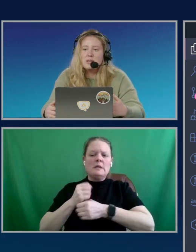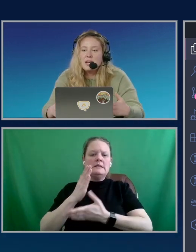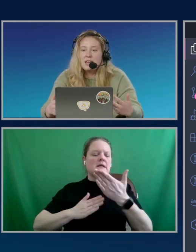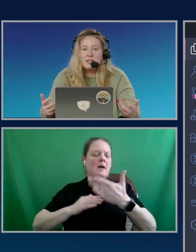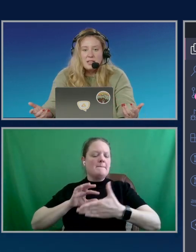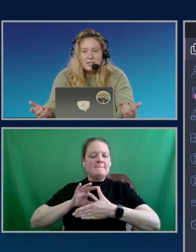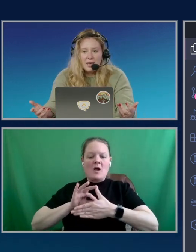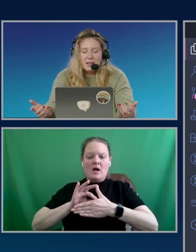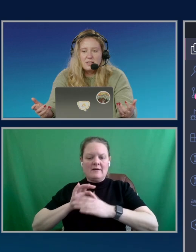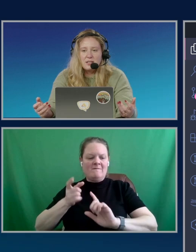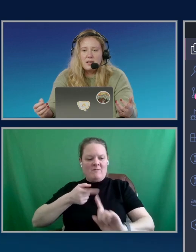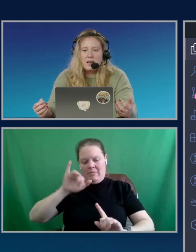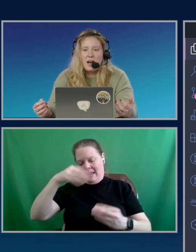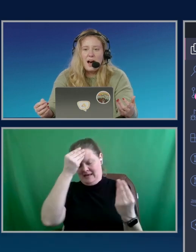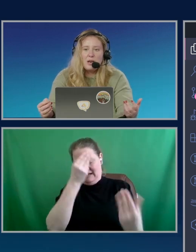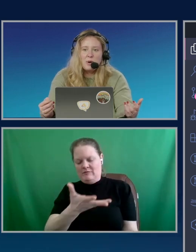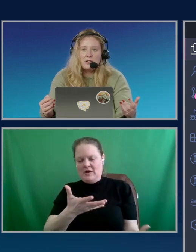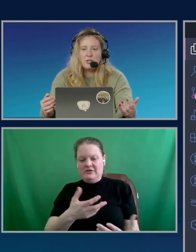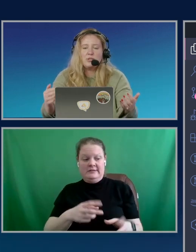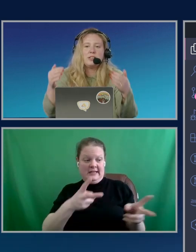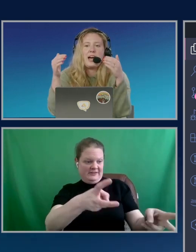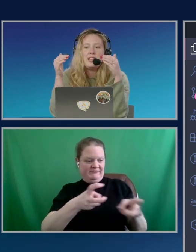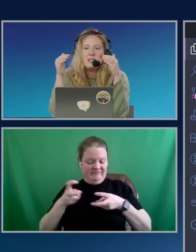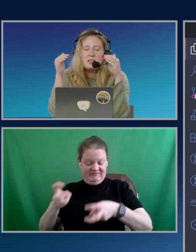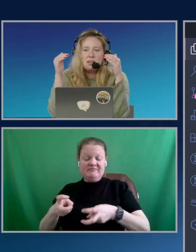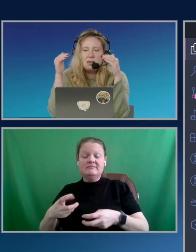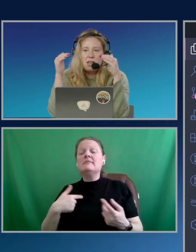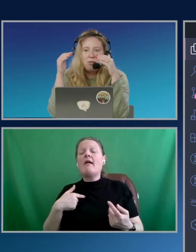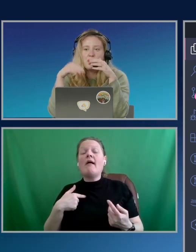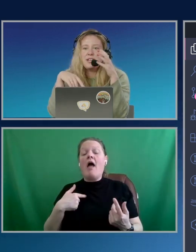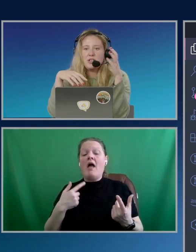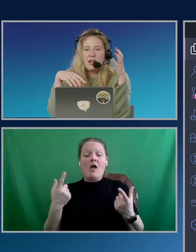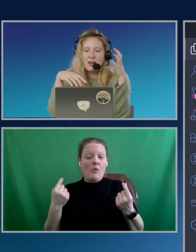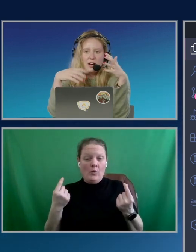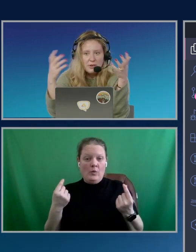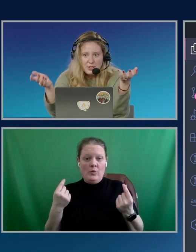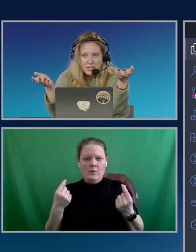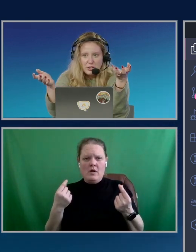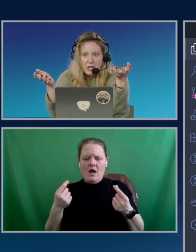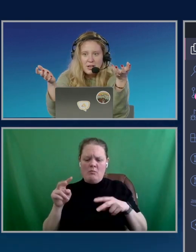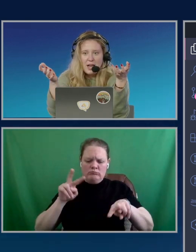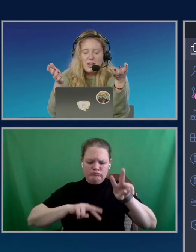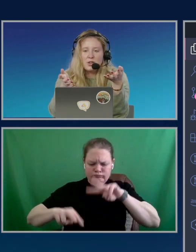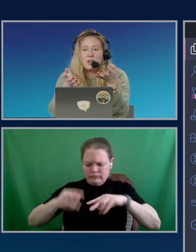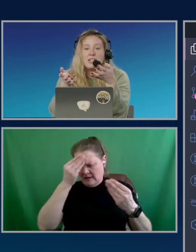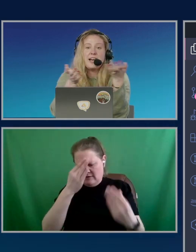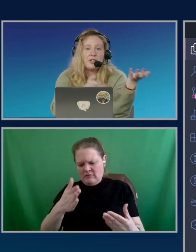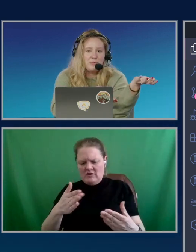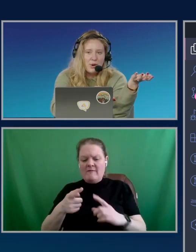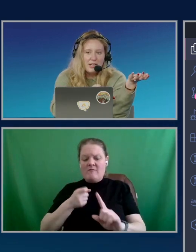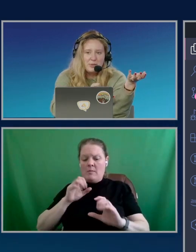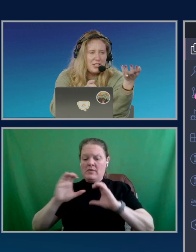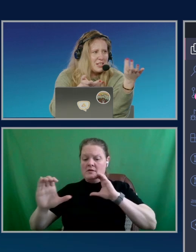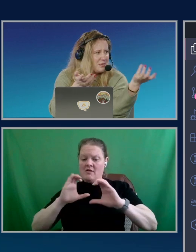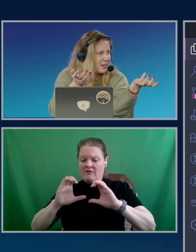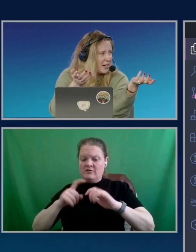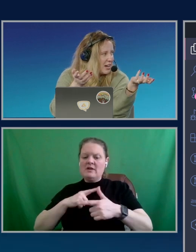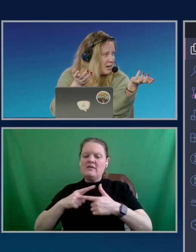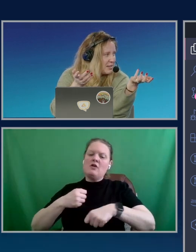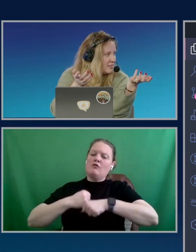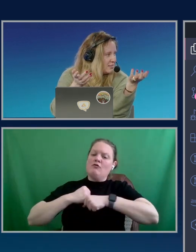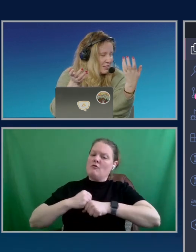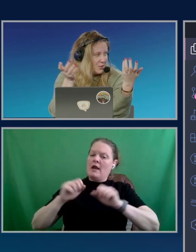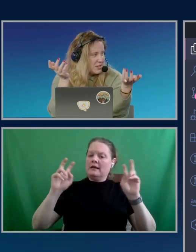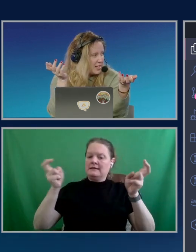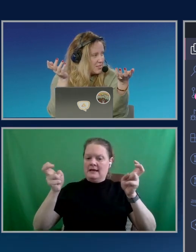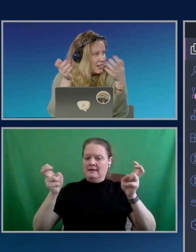it. So in this case, I want to look at the information in a conversation and then create a title for it, which I think is a very